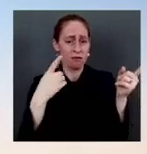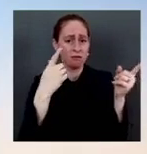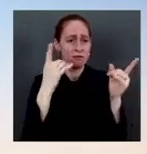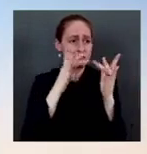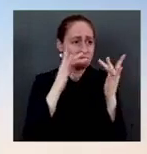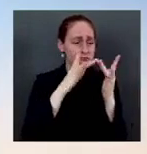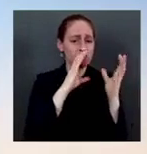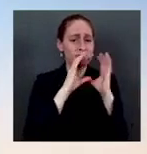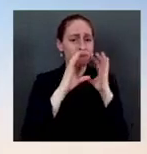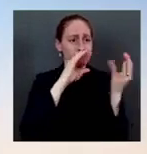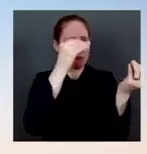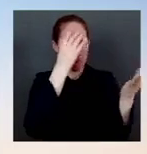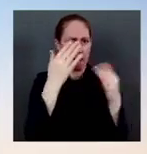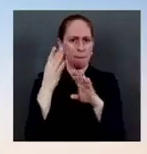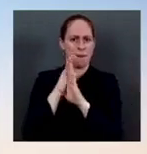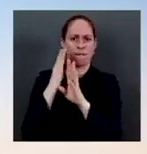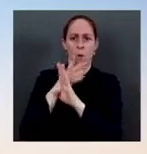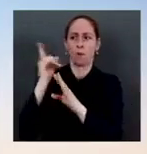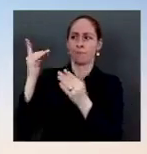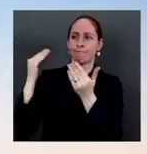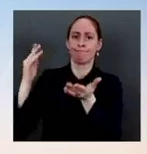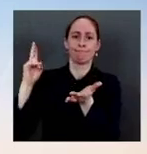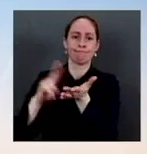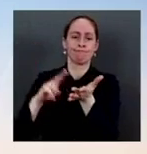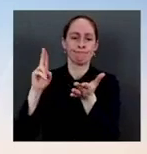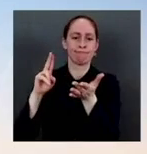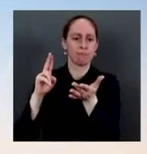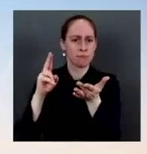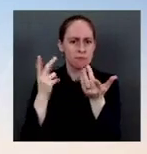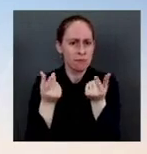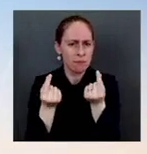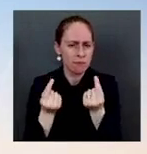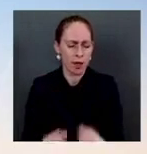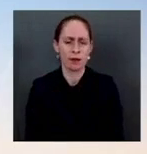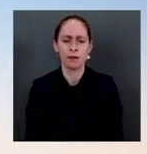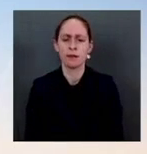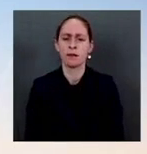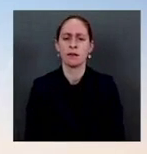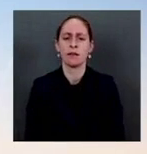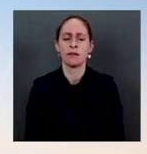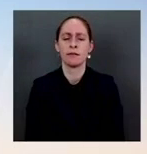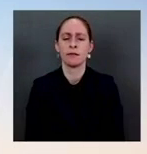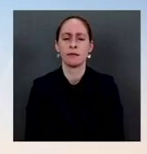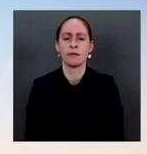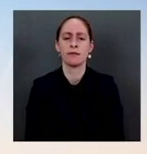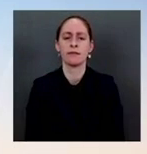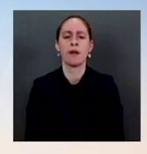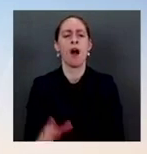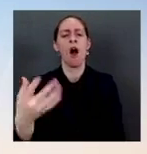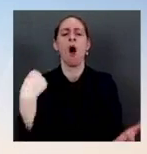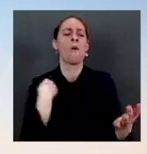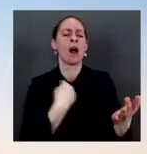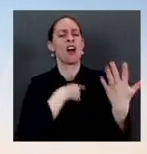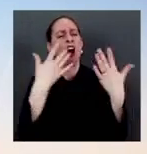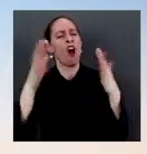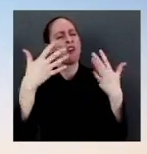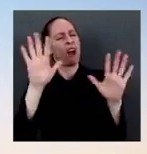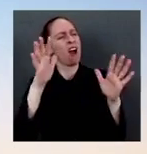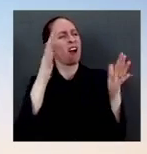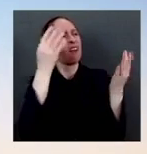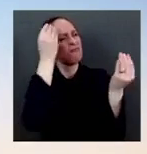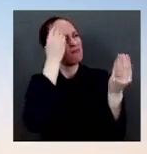We had announced our support or intention to sign the bill. I can certainly check if there was any diplomatic engagement around that. But that was, of course, prior to today.